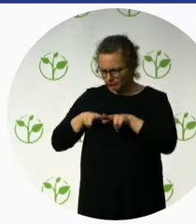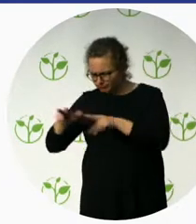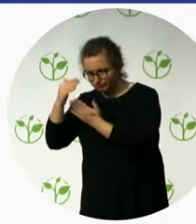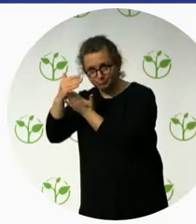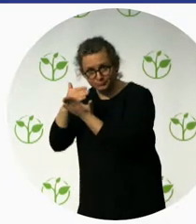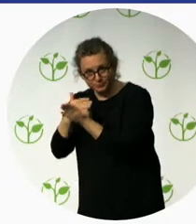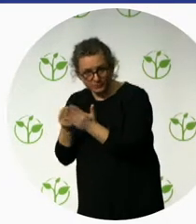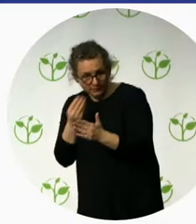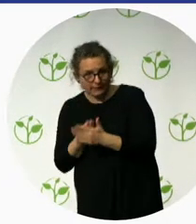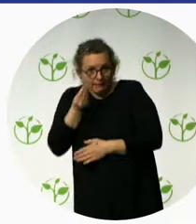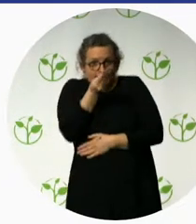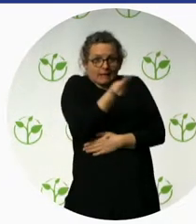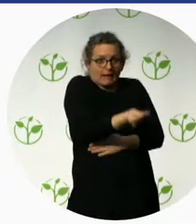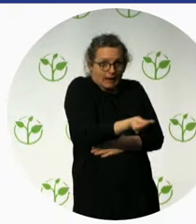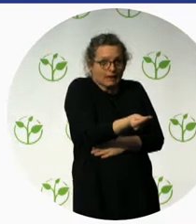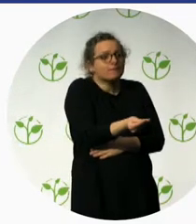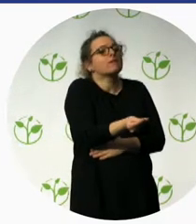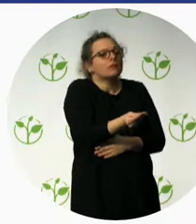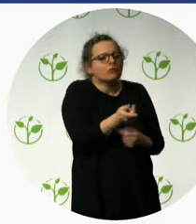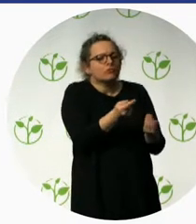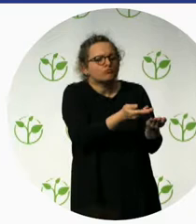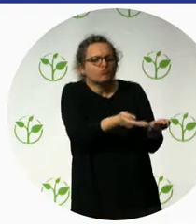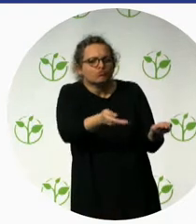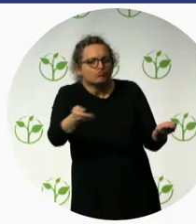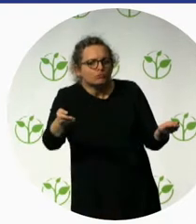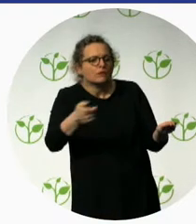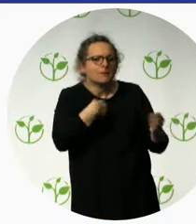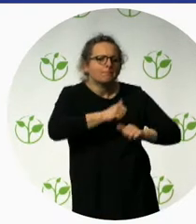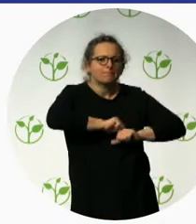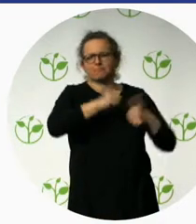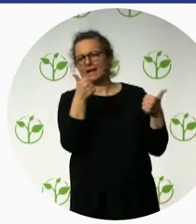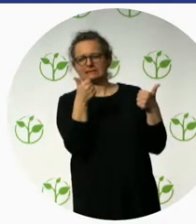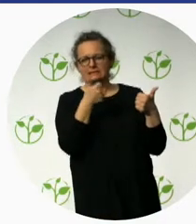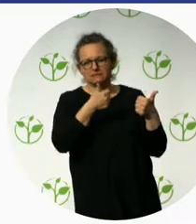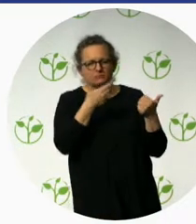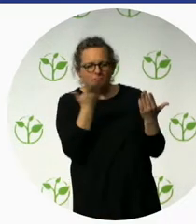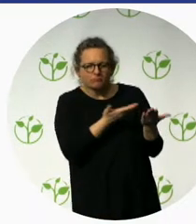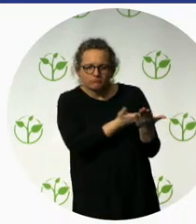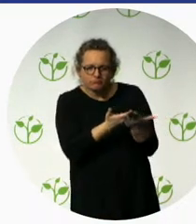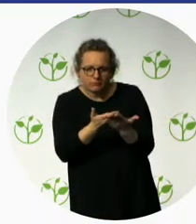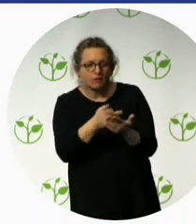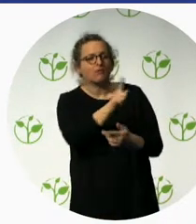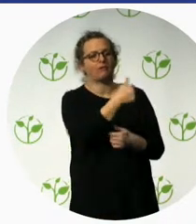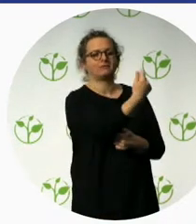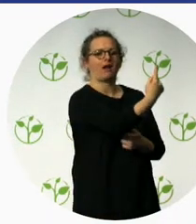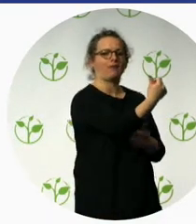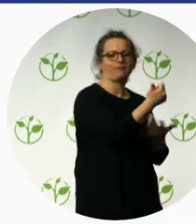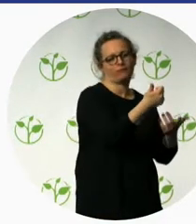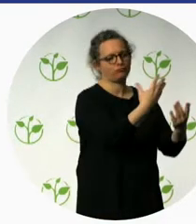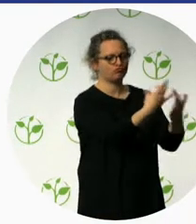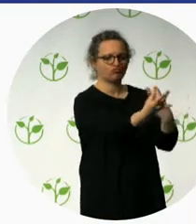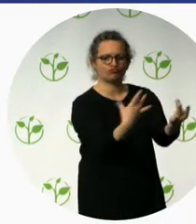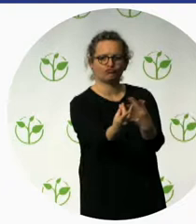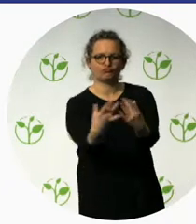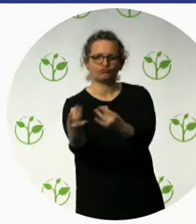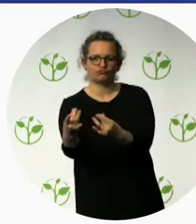needs. Then we are part, as I was saying before, of E-Net, European Net for Accessible Tourism, because we